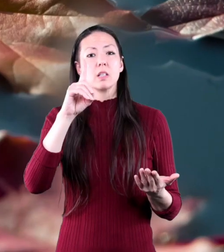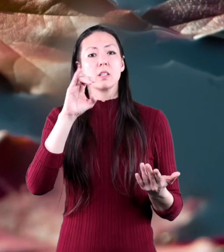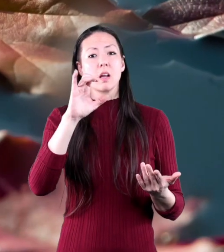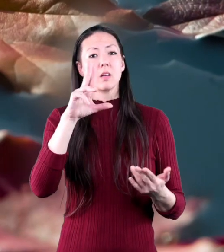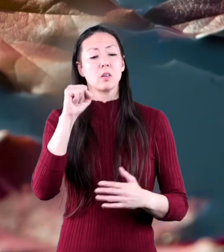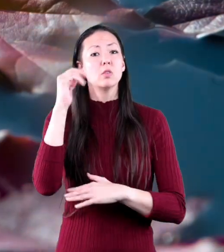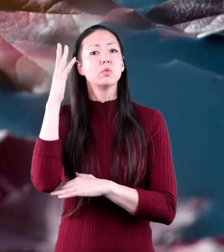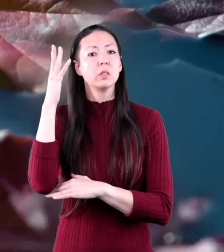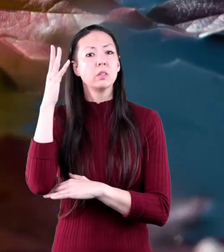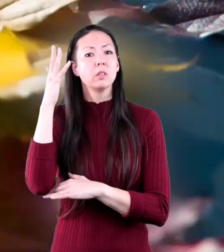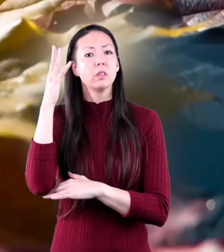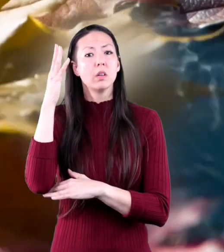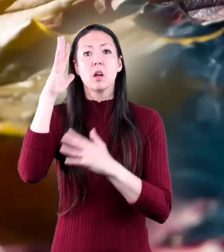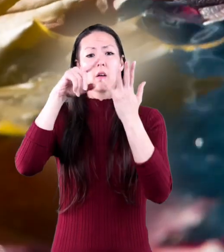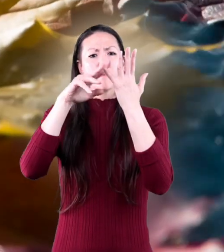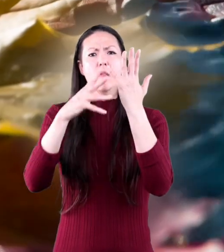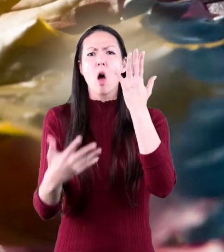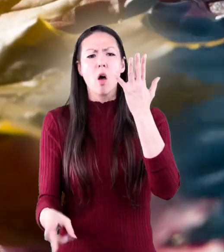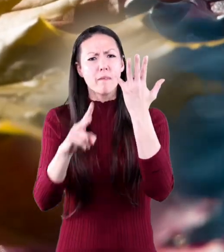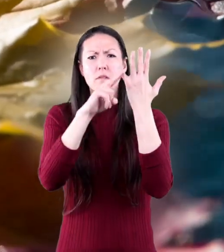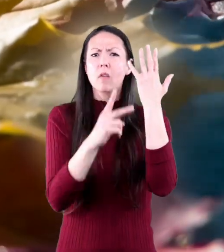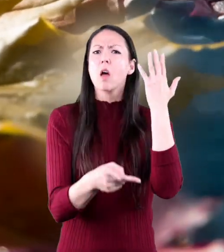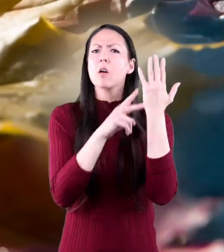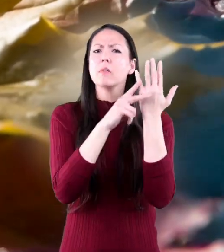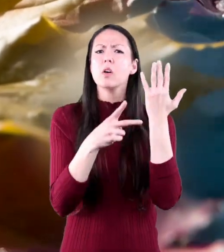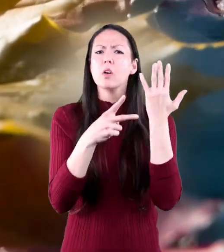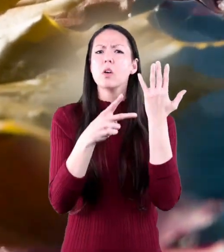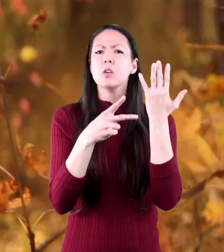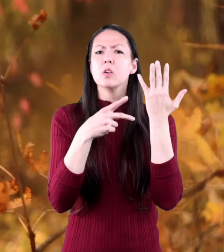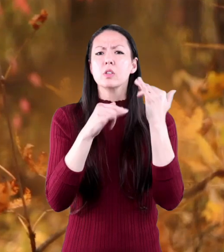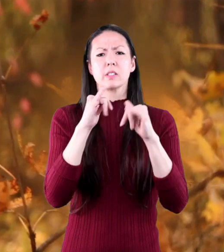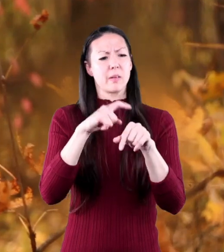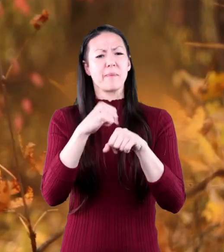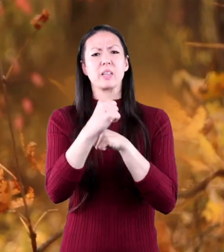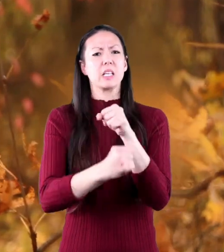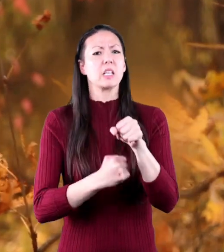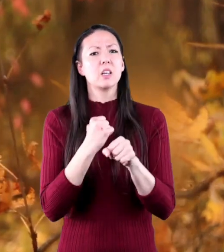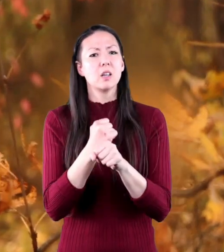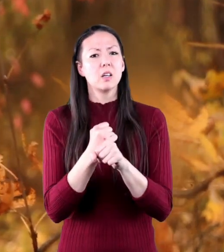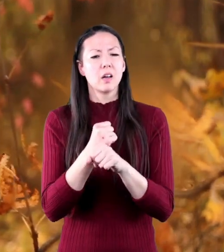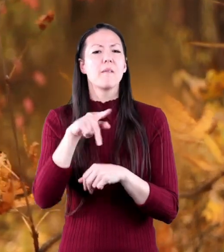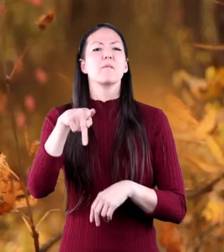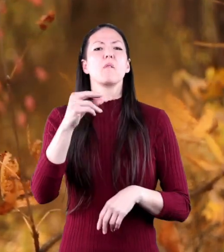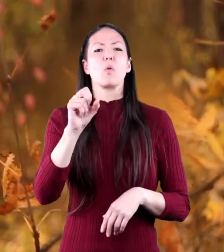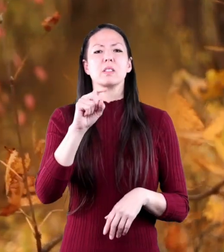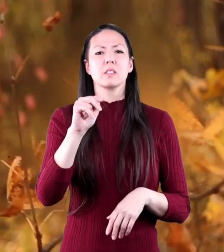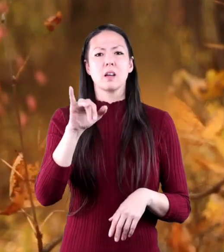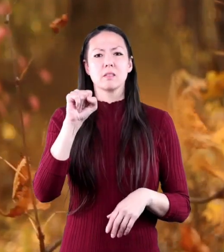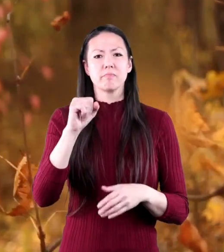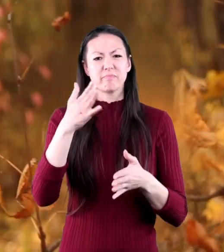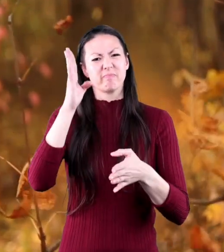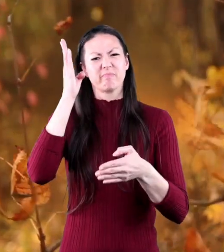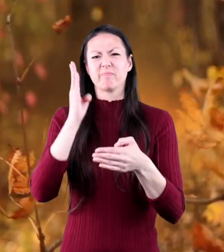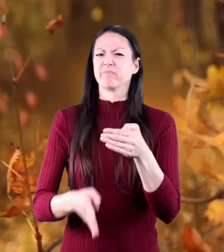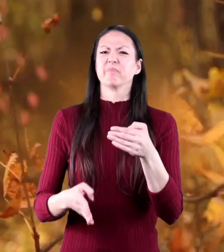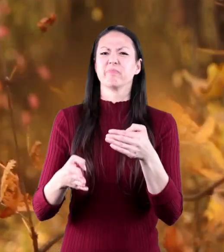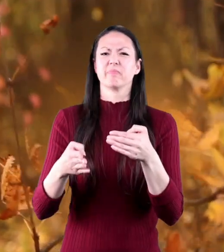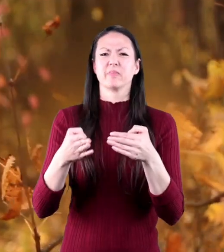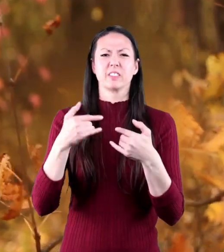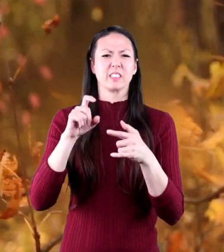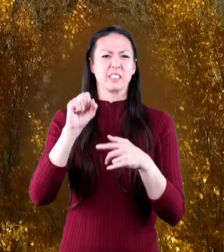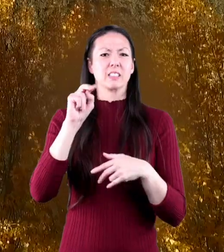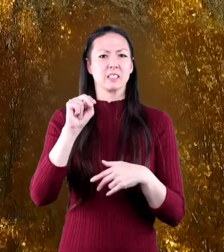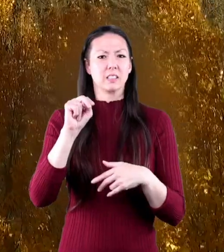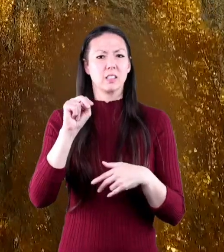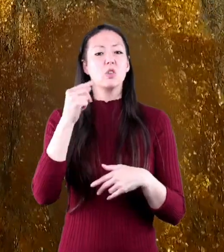The reason that deciduous trees drop their leaves every fall is that during that time of year, photosynthesis ends for the